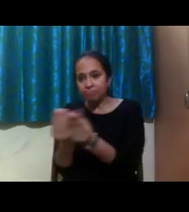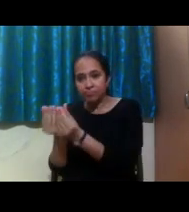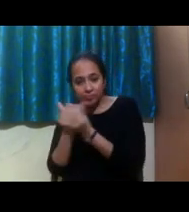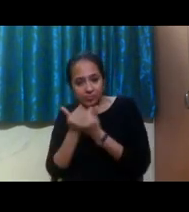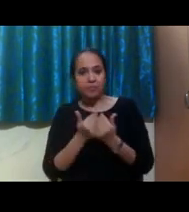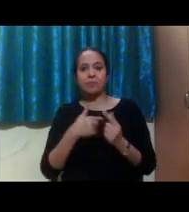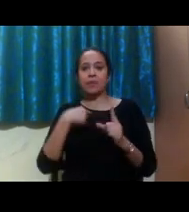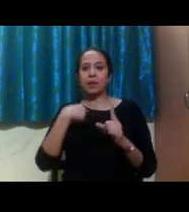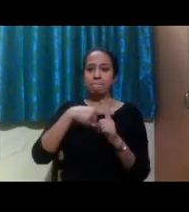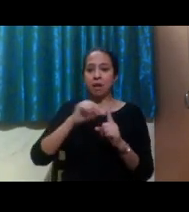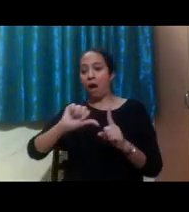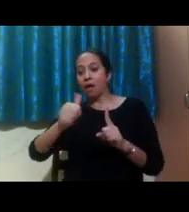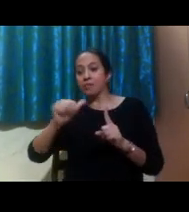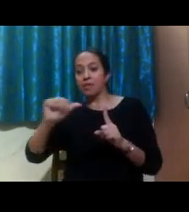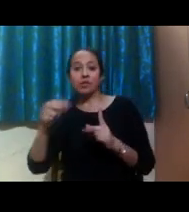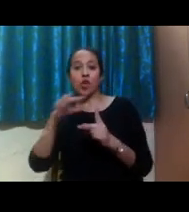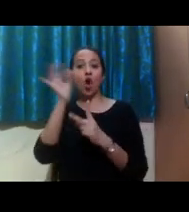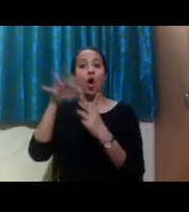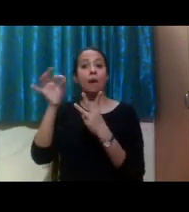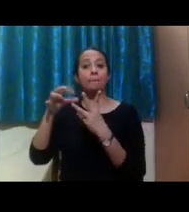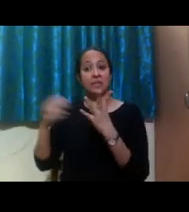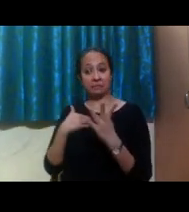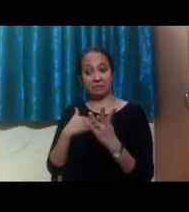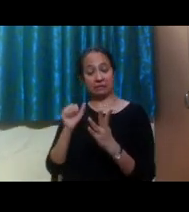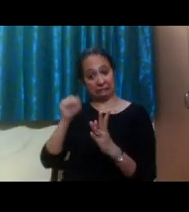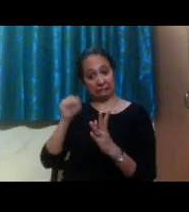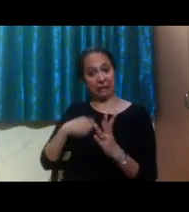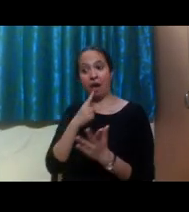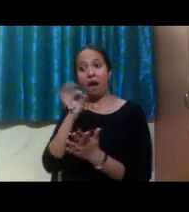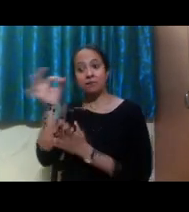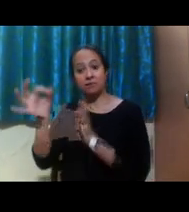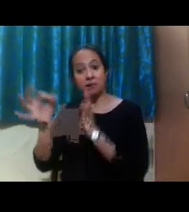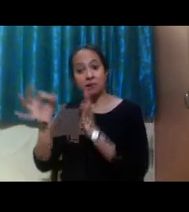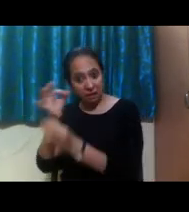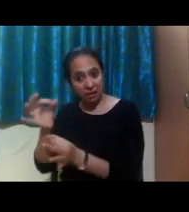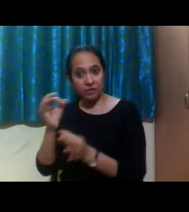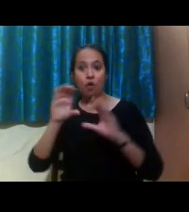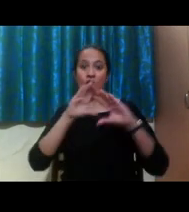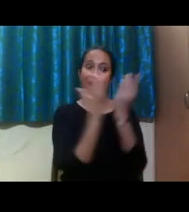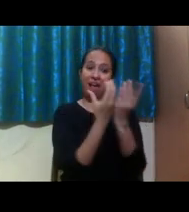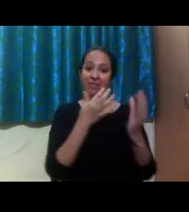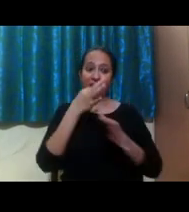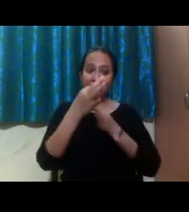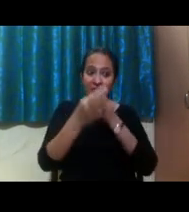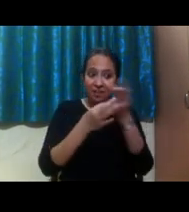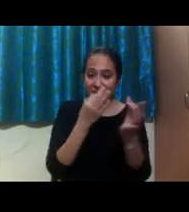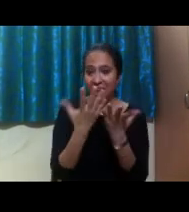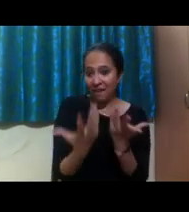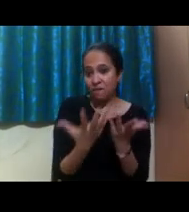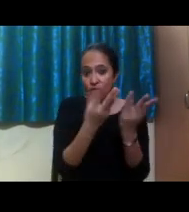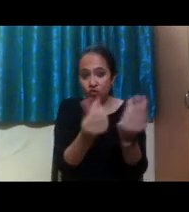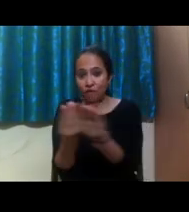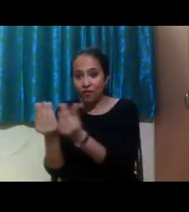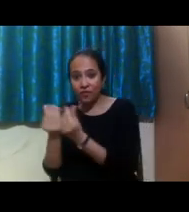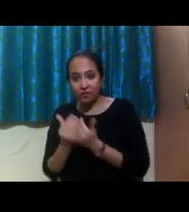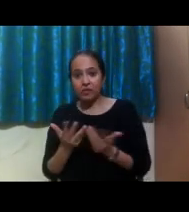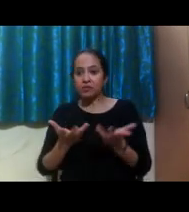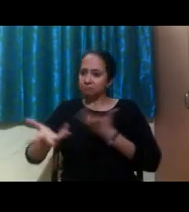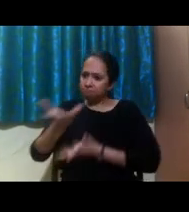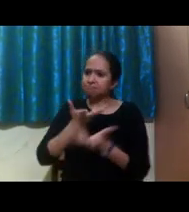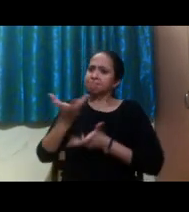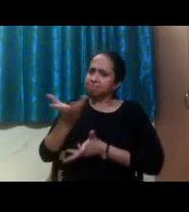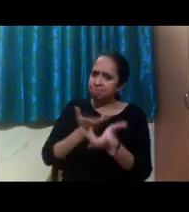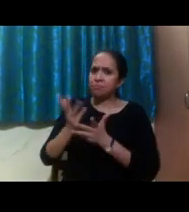accommodation I can request for in my classes. And so we sat down, we discussed all the different possible